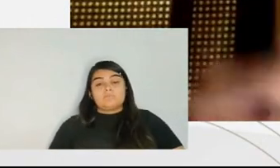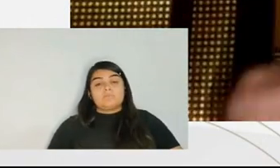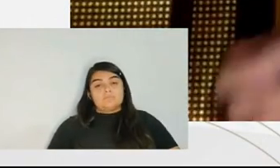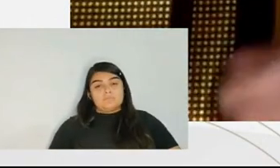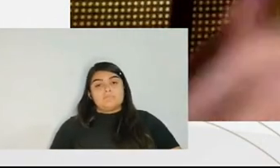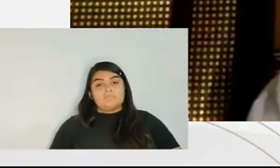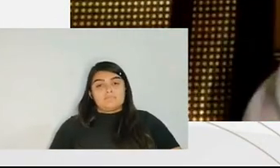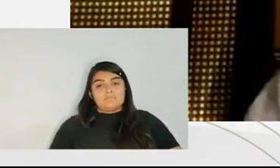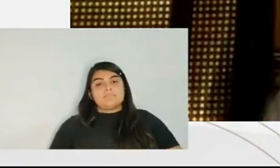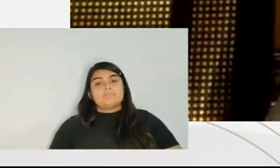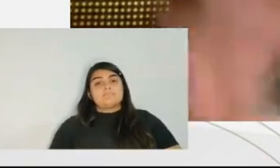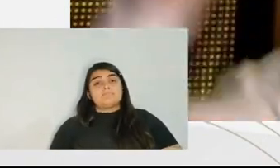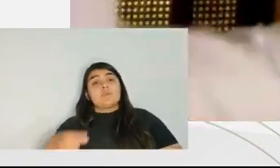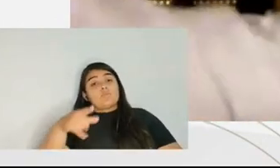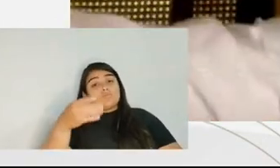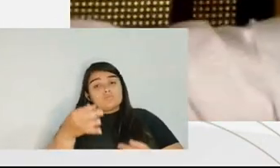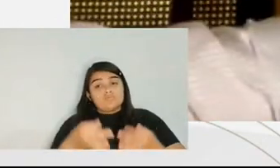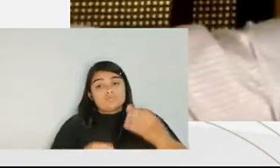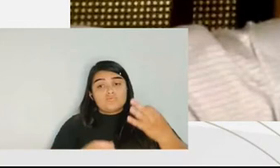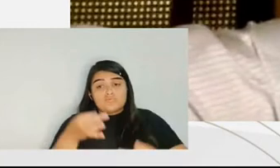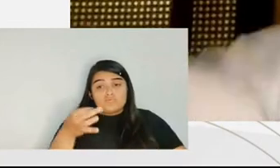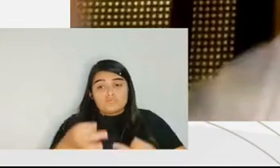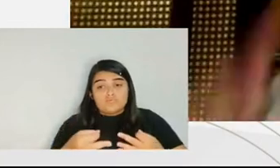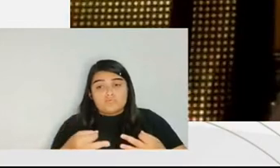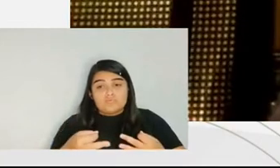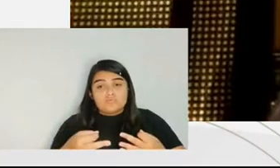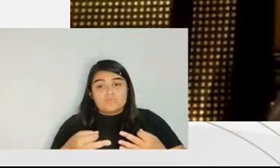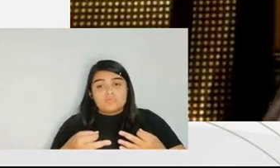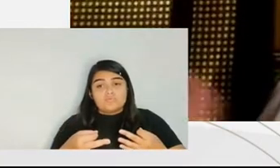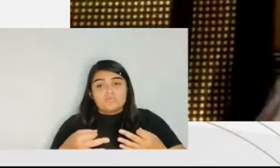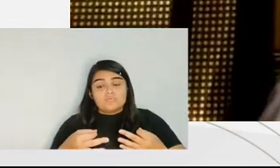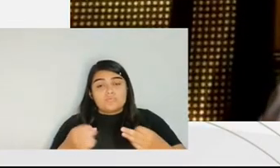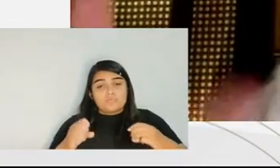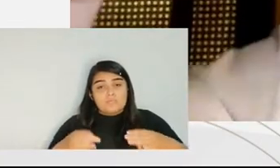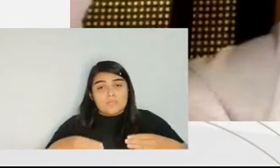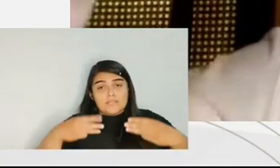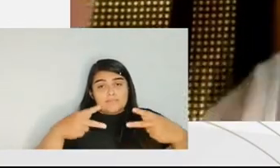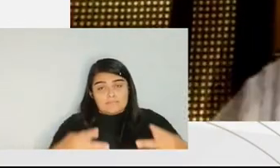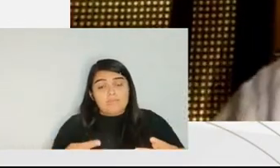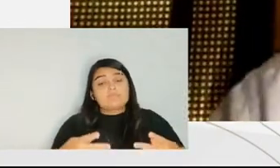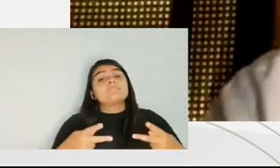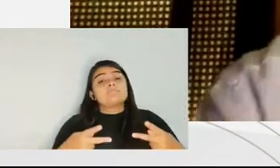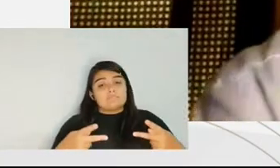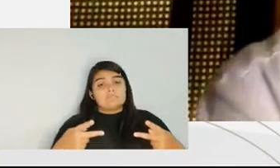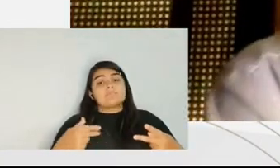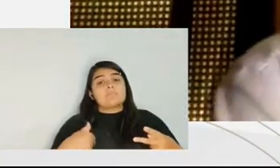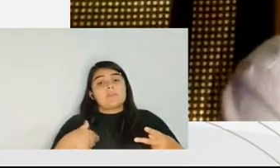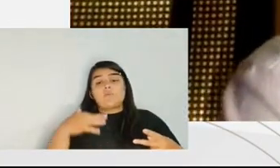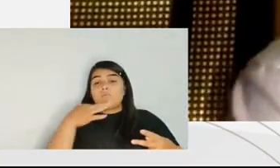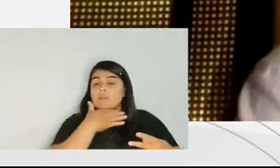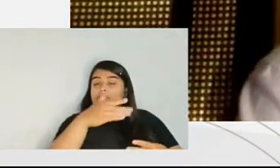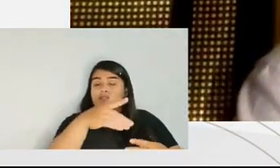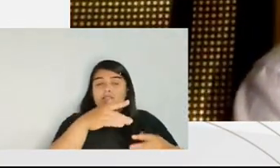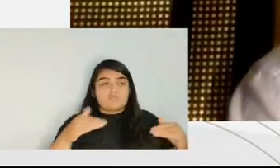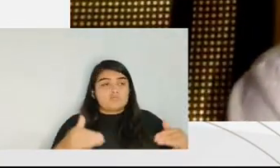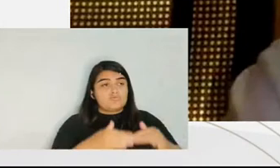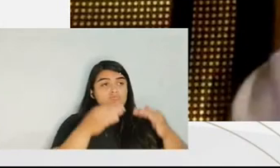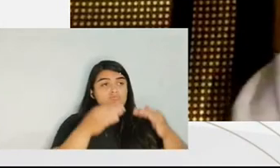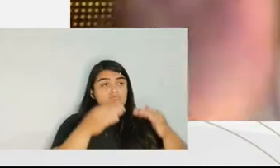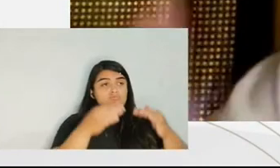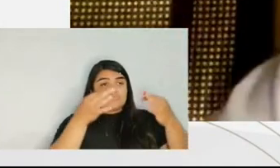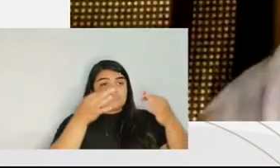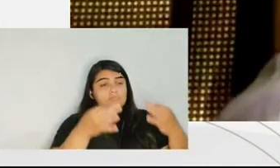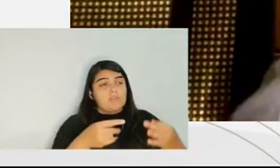from the public ministry by the public ministry and then the judge will provoke the prosecutor